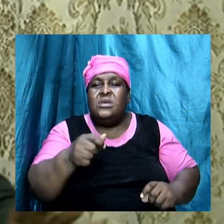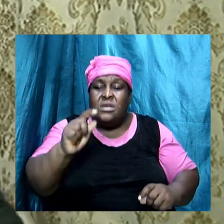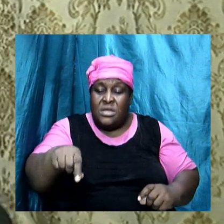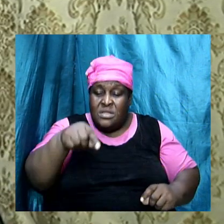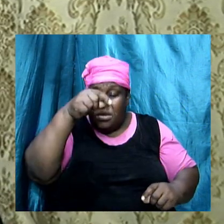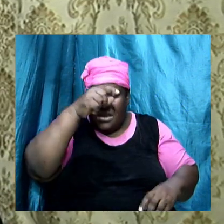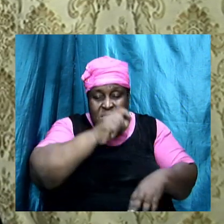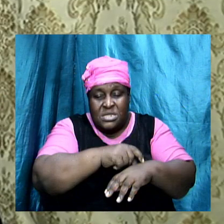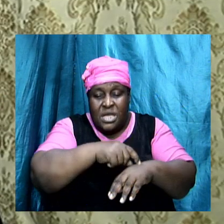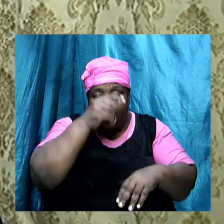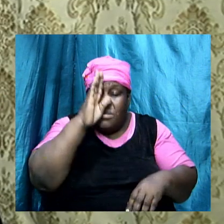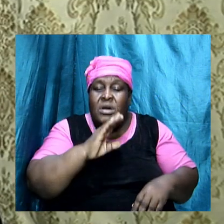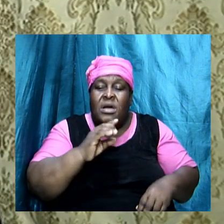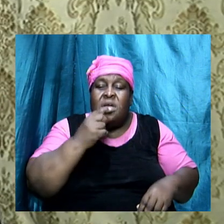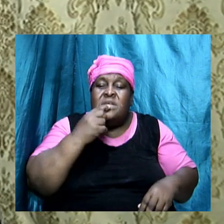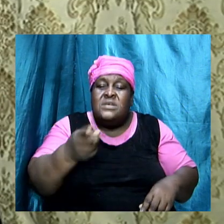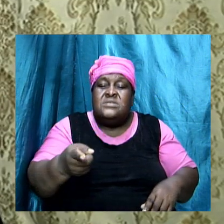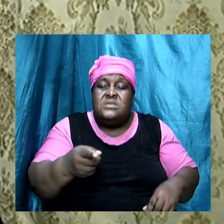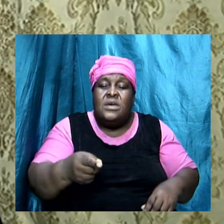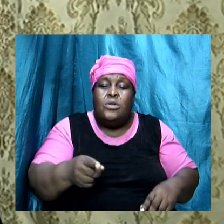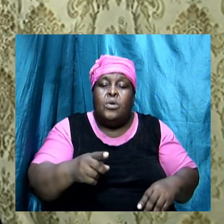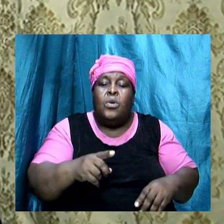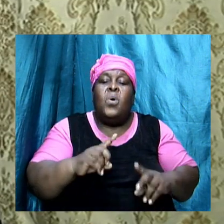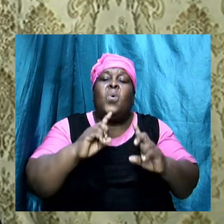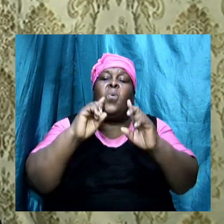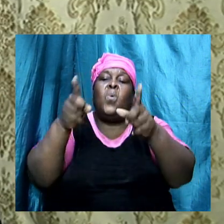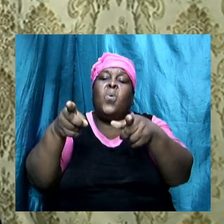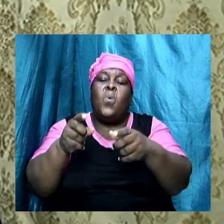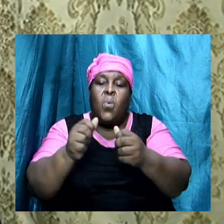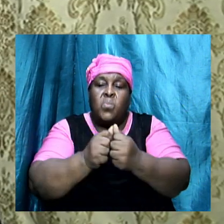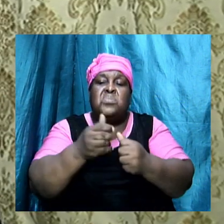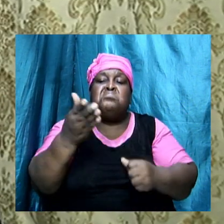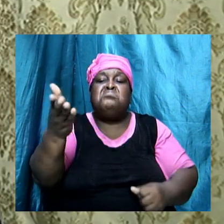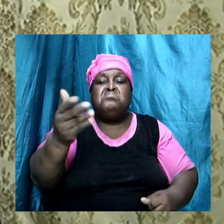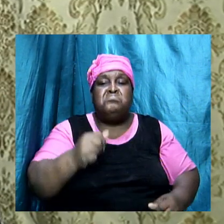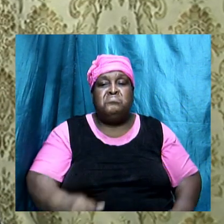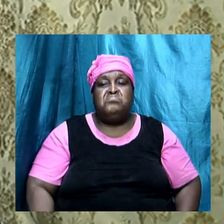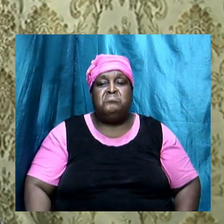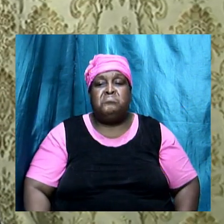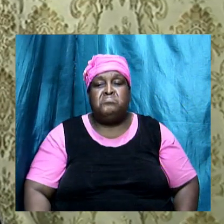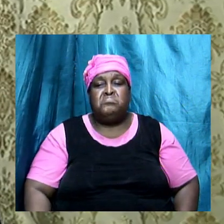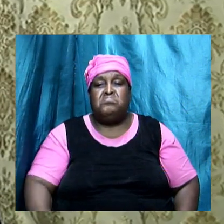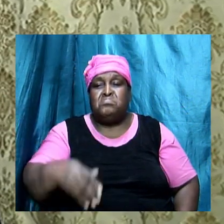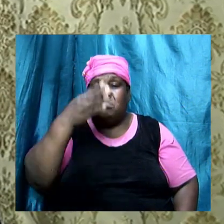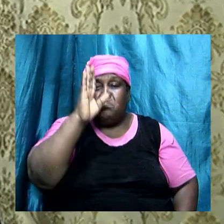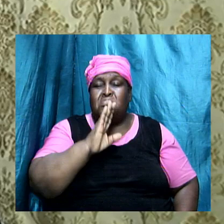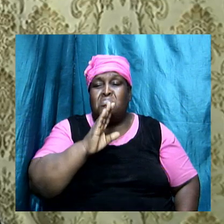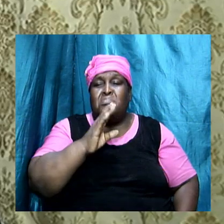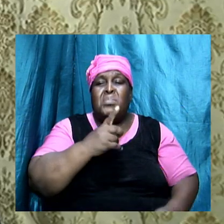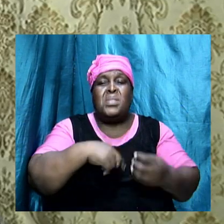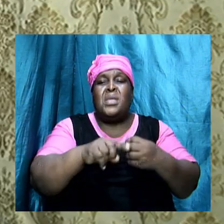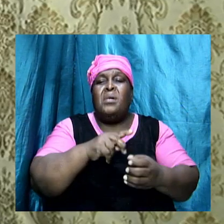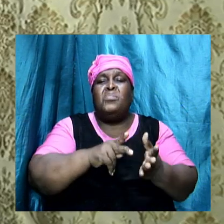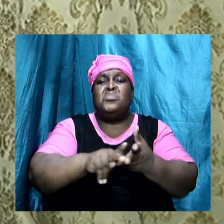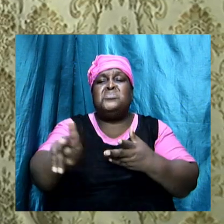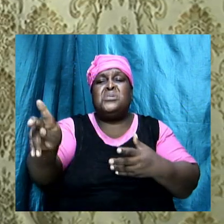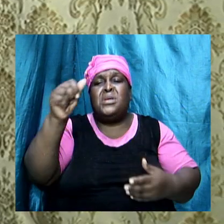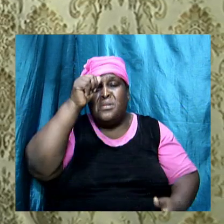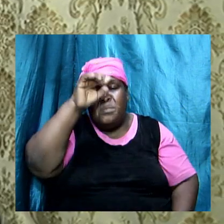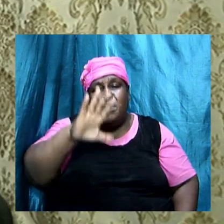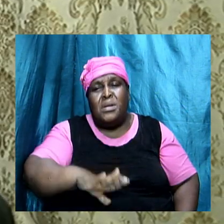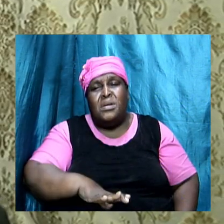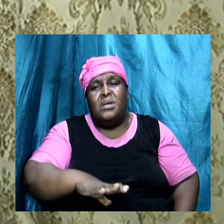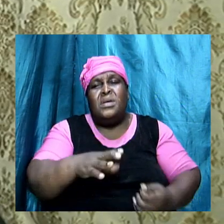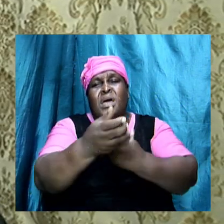him to go, go with them. But at the same time God told him to go, God was about to kill him. And he was